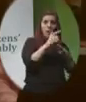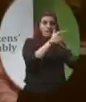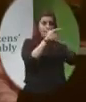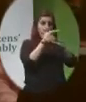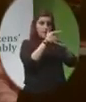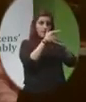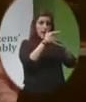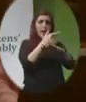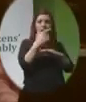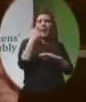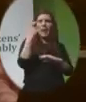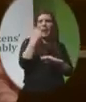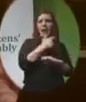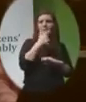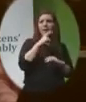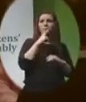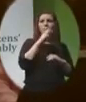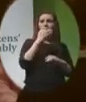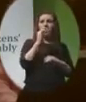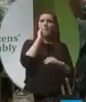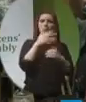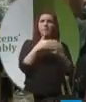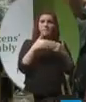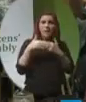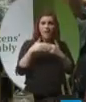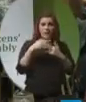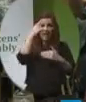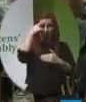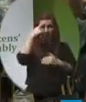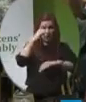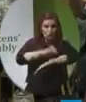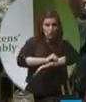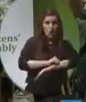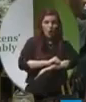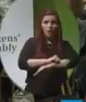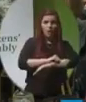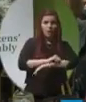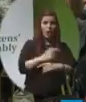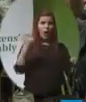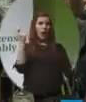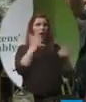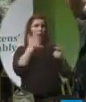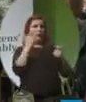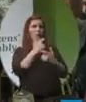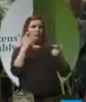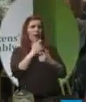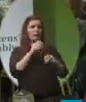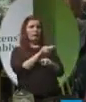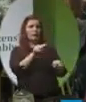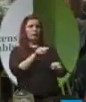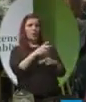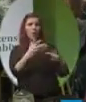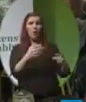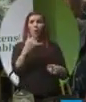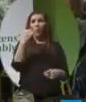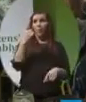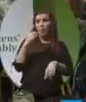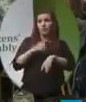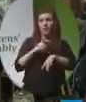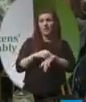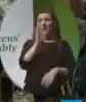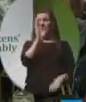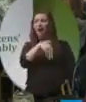stuck during an abortion procedure and an eyeball falling on the ground, which one doctor remarked was a sign that the procedure was going well.